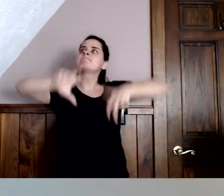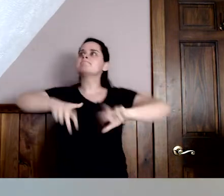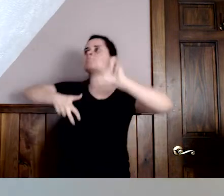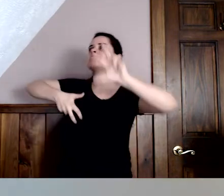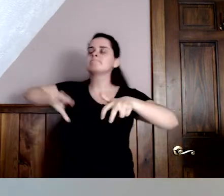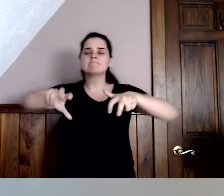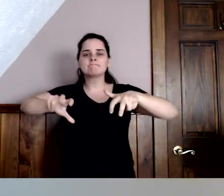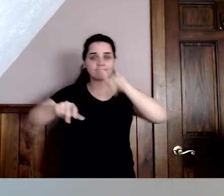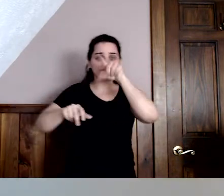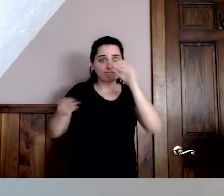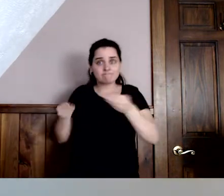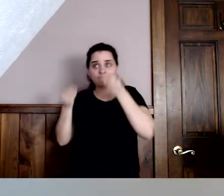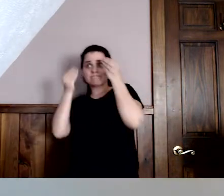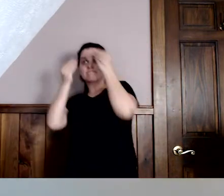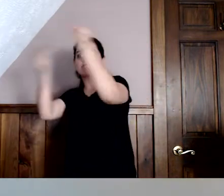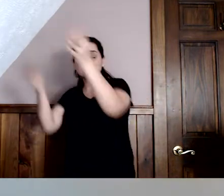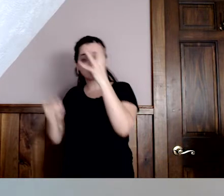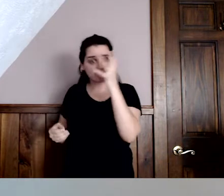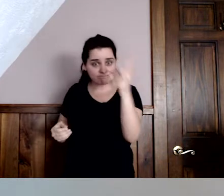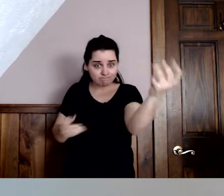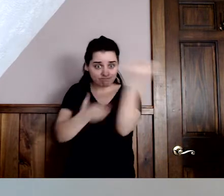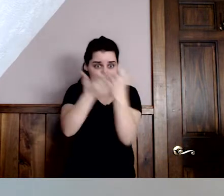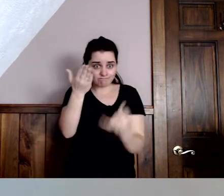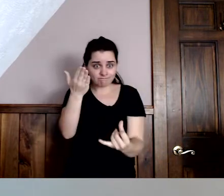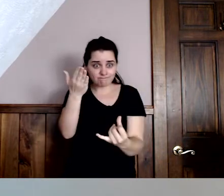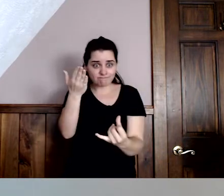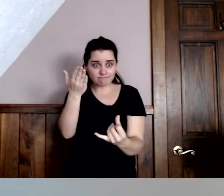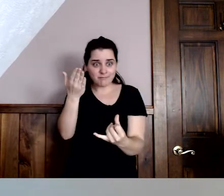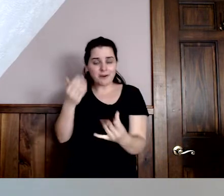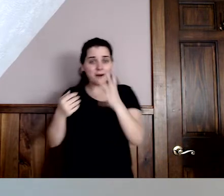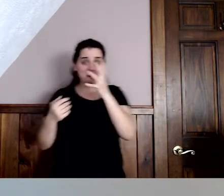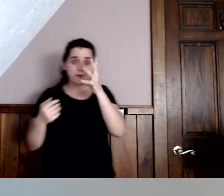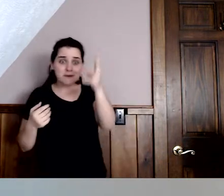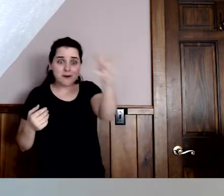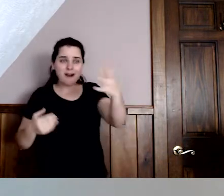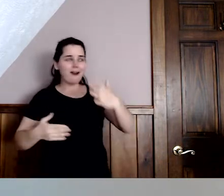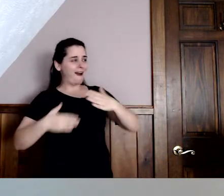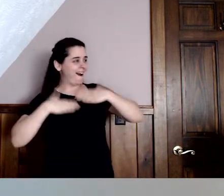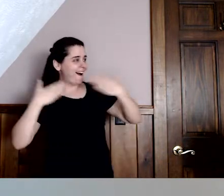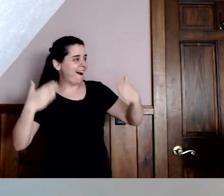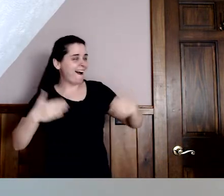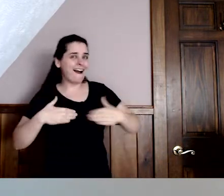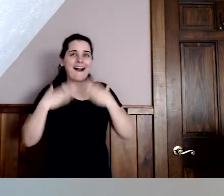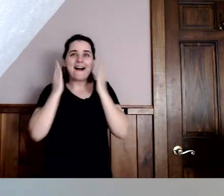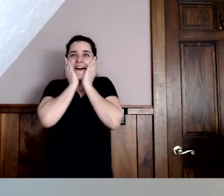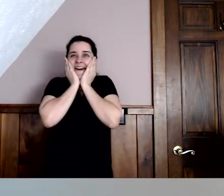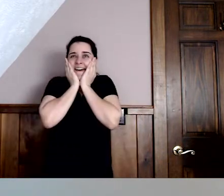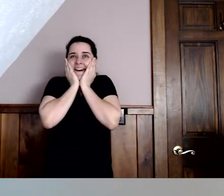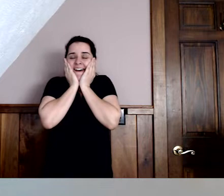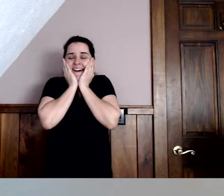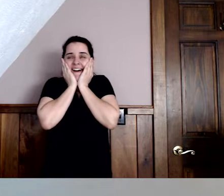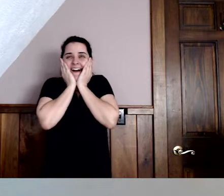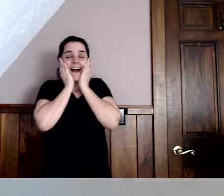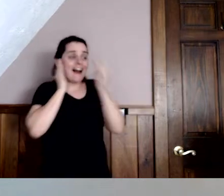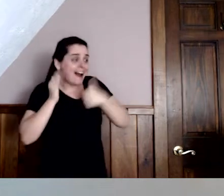Grandmother was happy. This kiss is for Little Bear, she said. Will you take it to